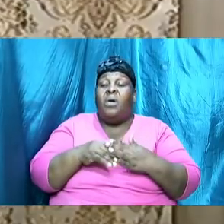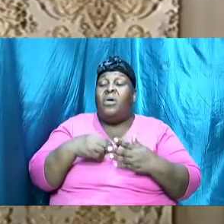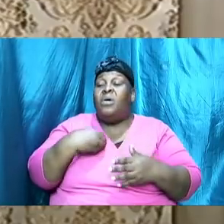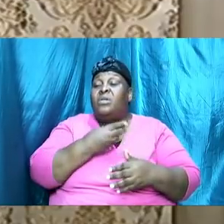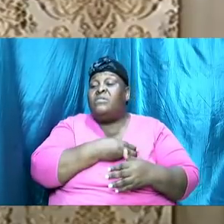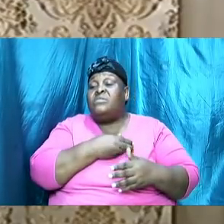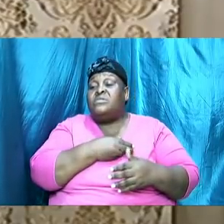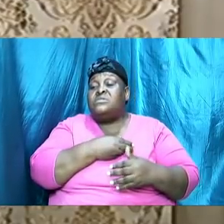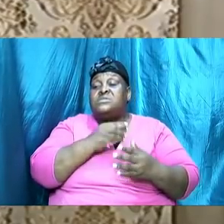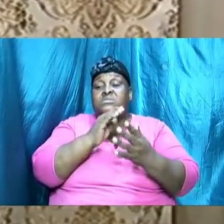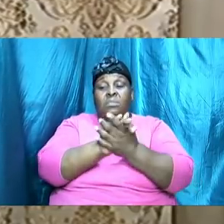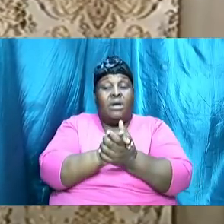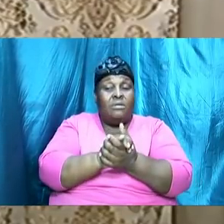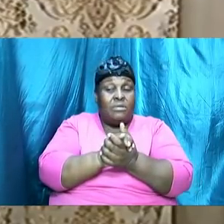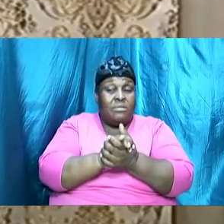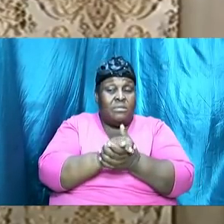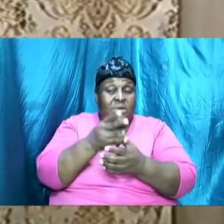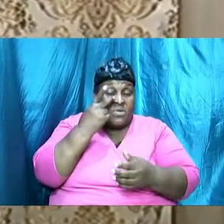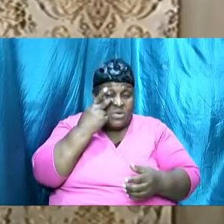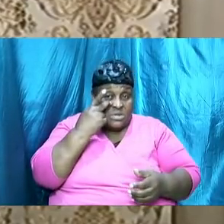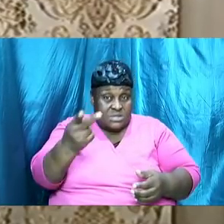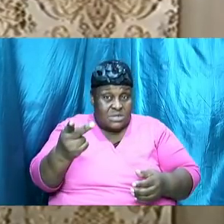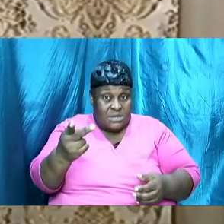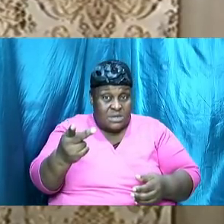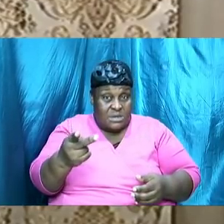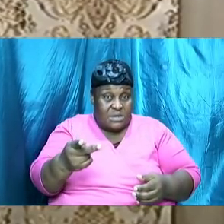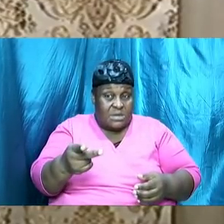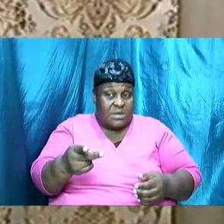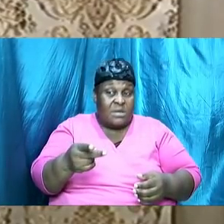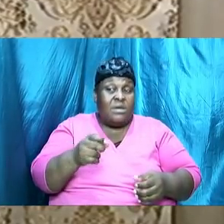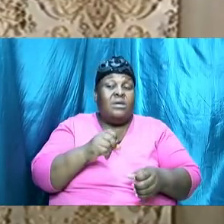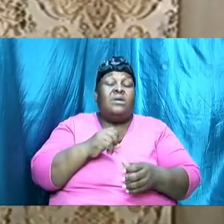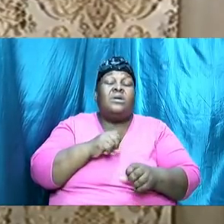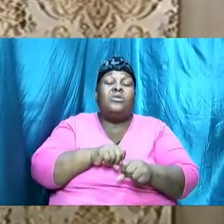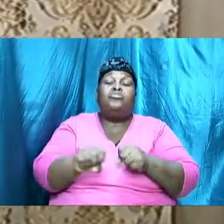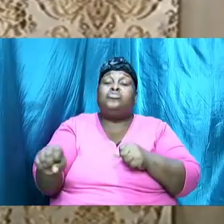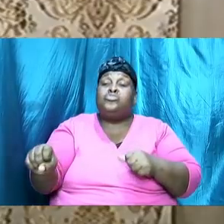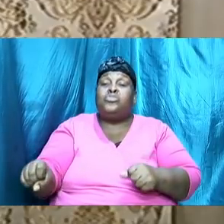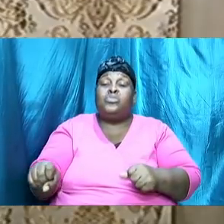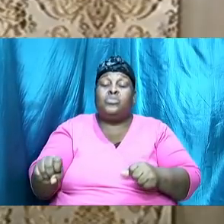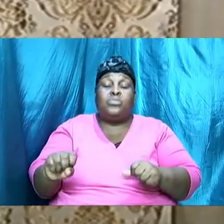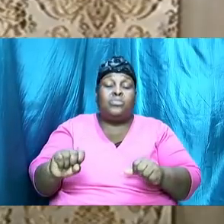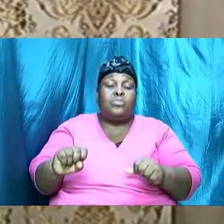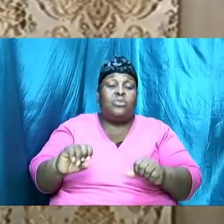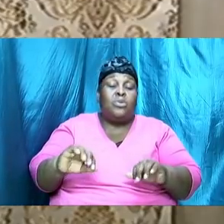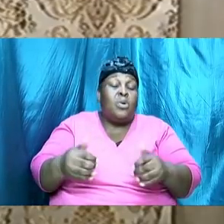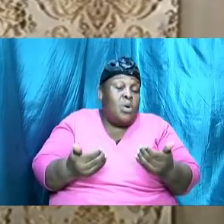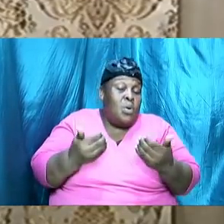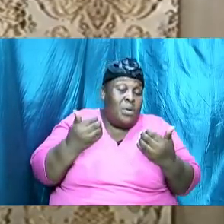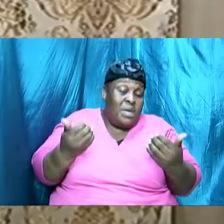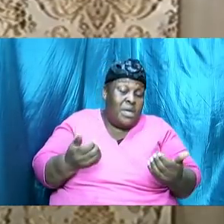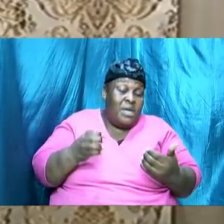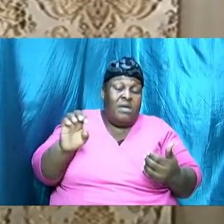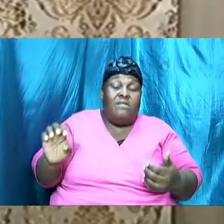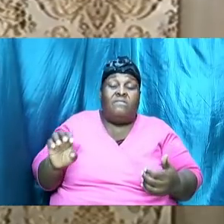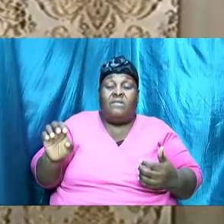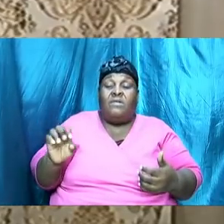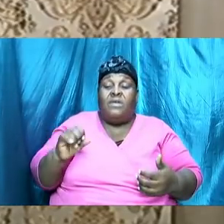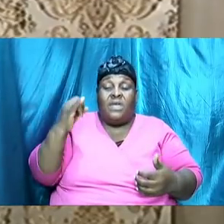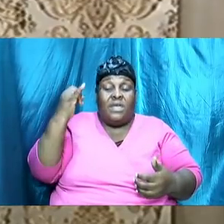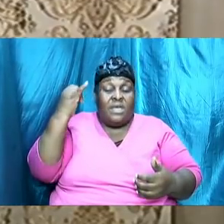are married would have seen that it is so however if the model